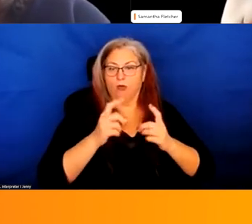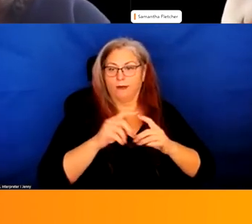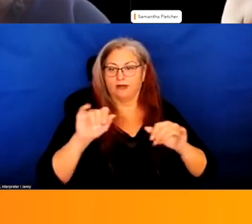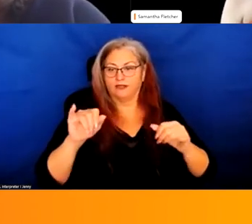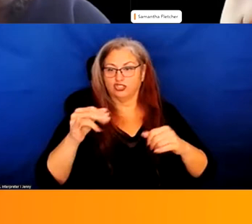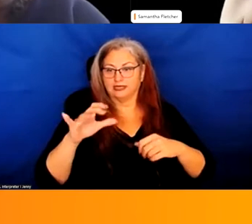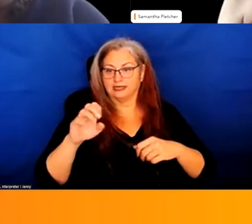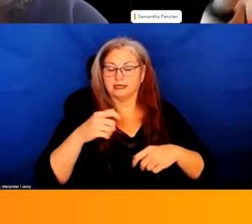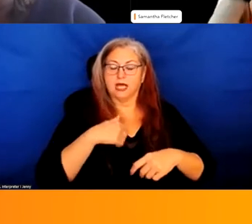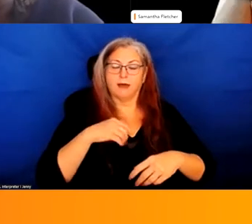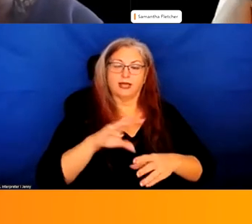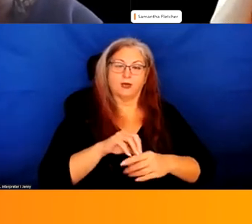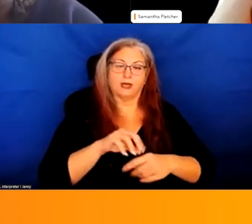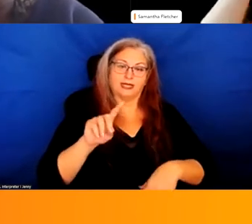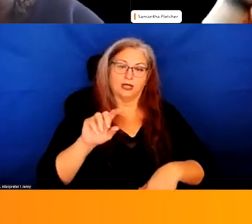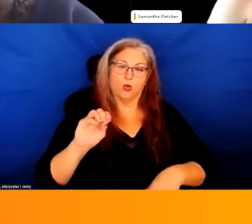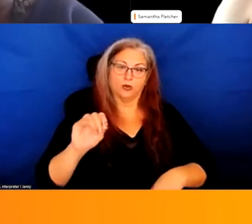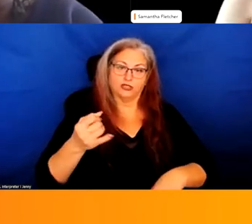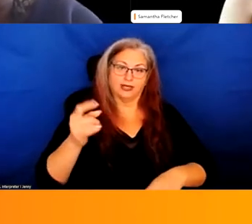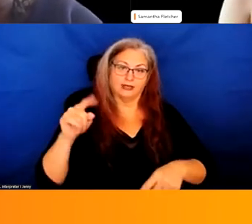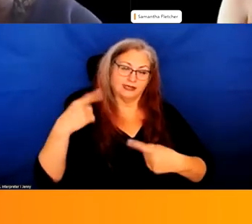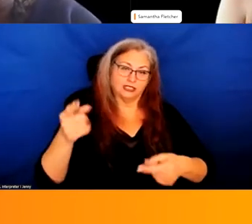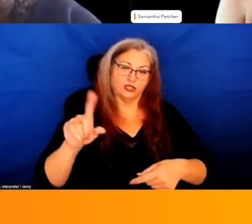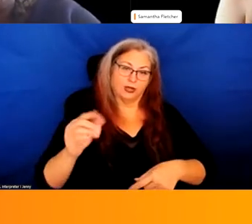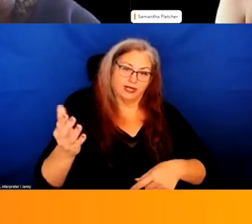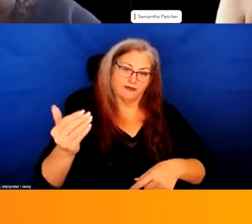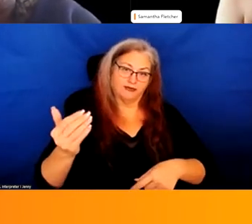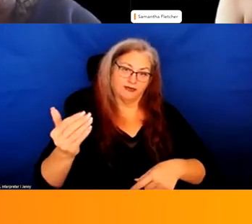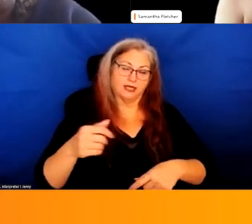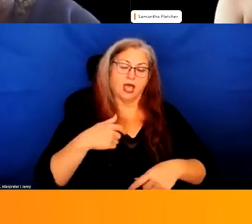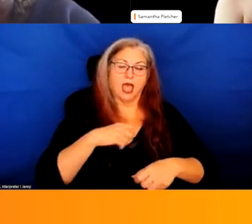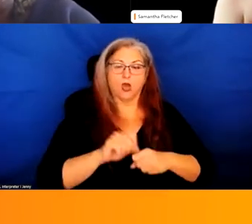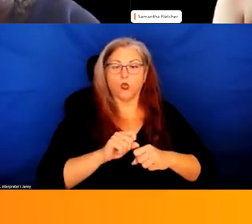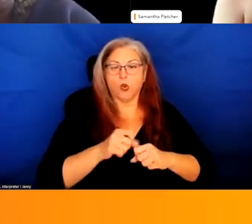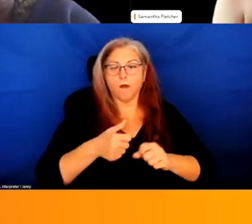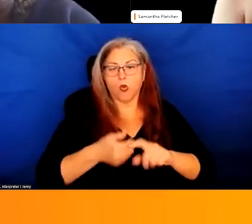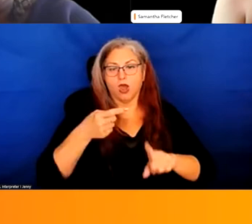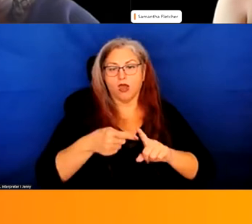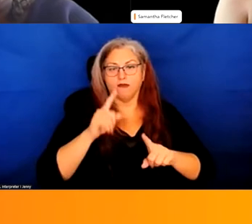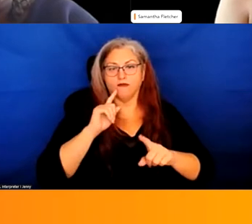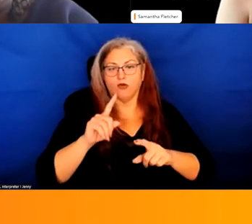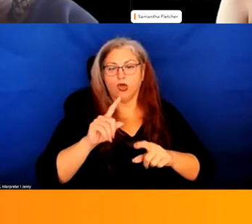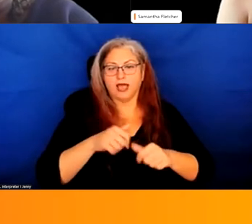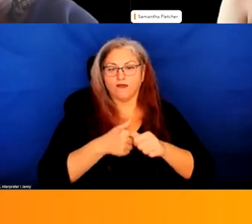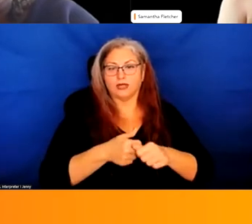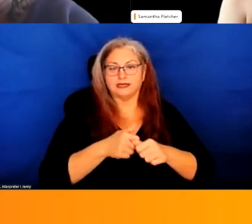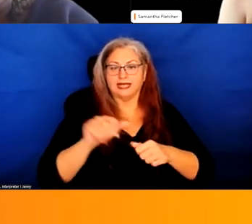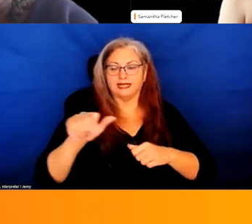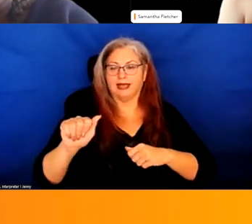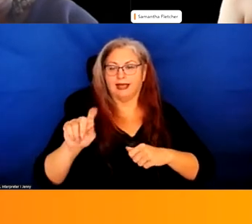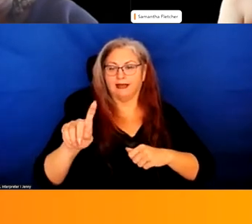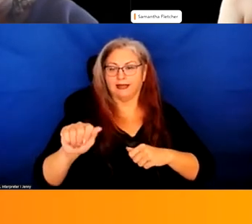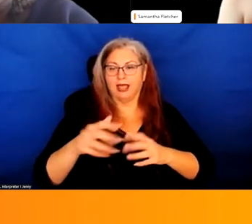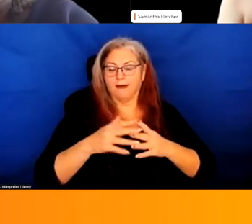I've been with the Department of Justice since 2015, and I work primarily on enforcing the Americans with Disabilities Act.